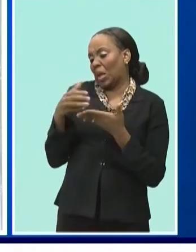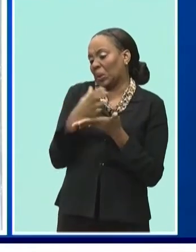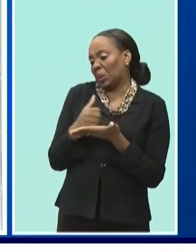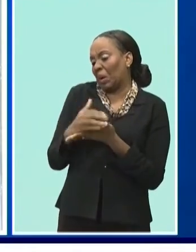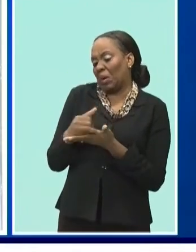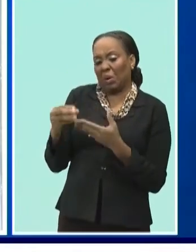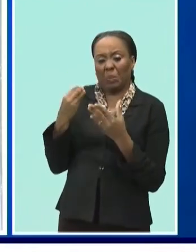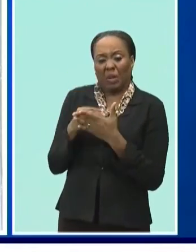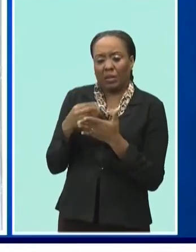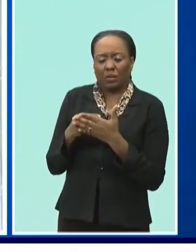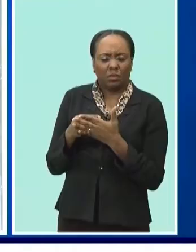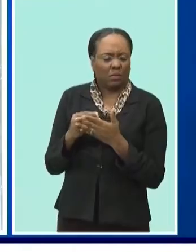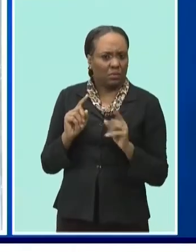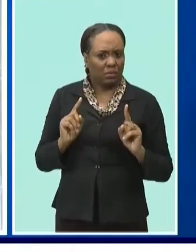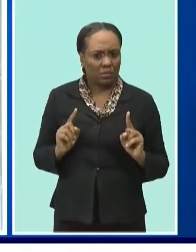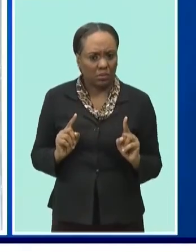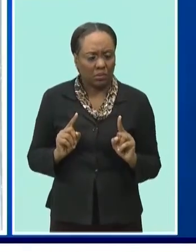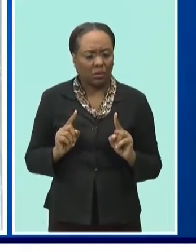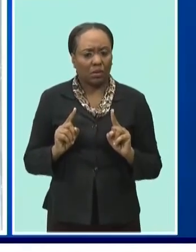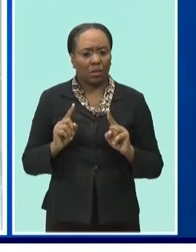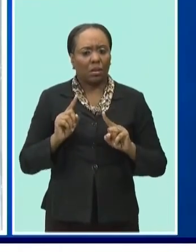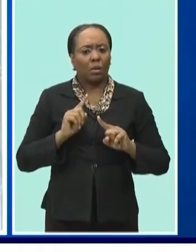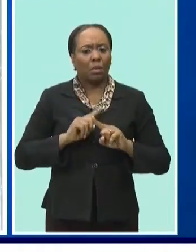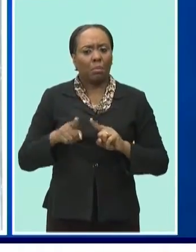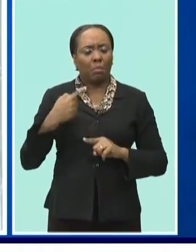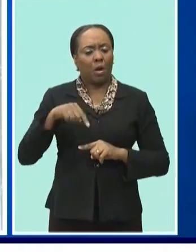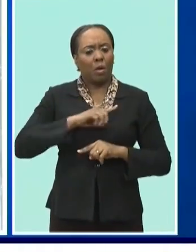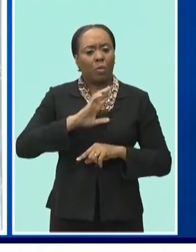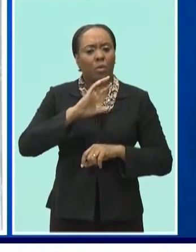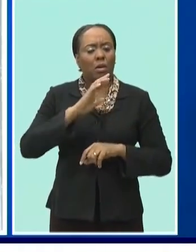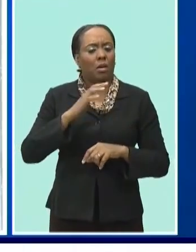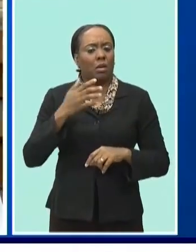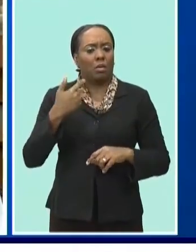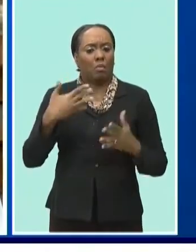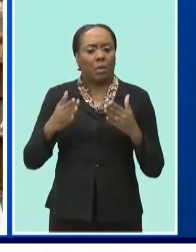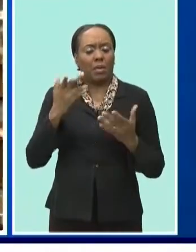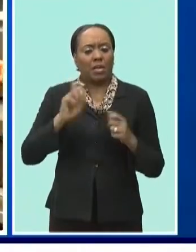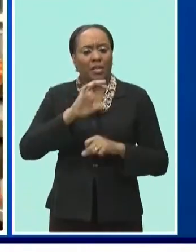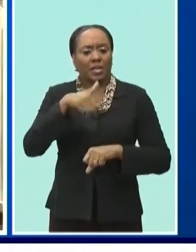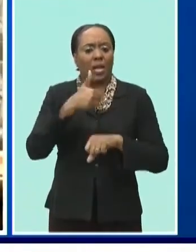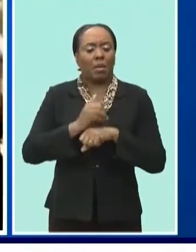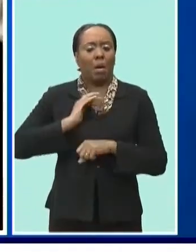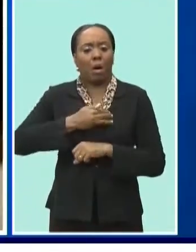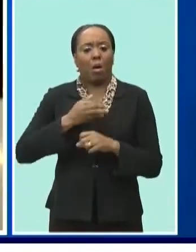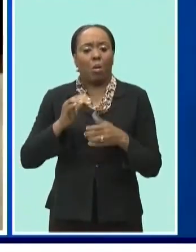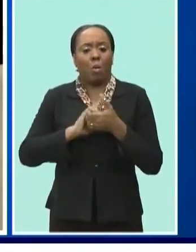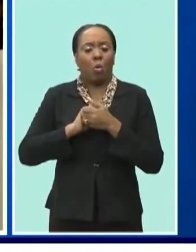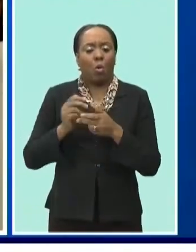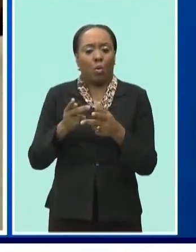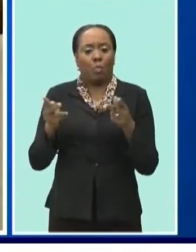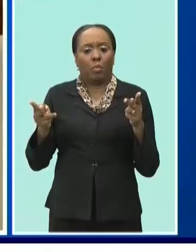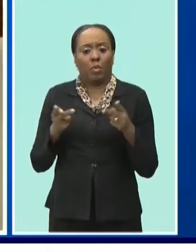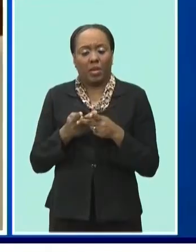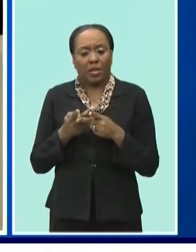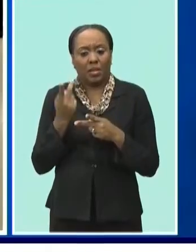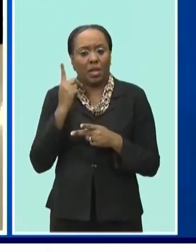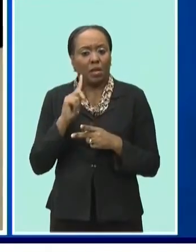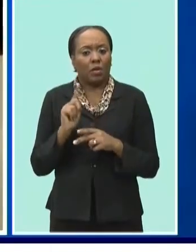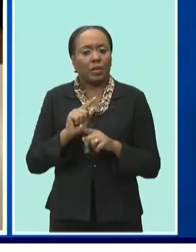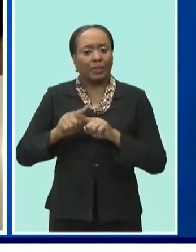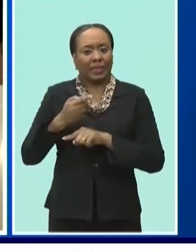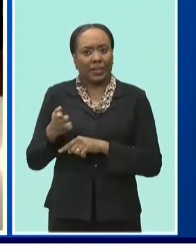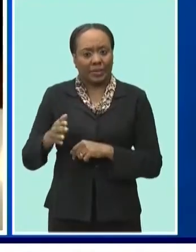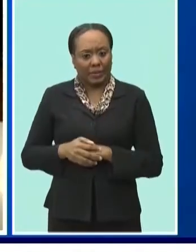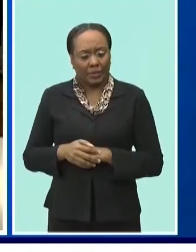when they force us to set up our own processing plan. Burger King Barbados was established six years